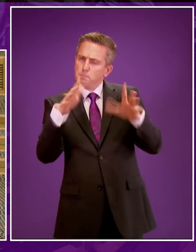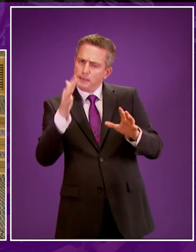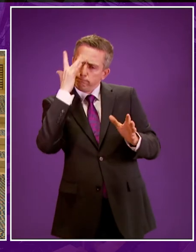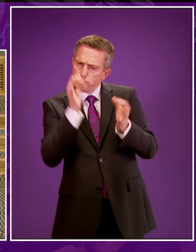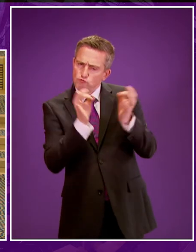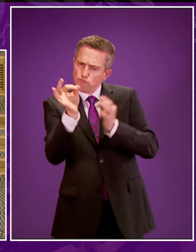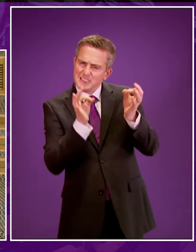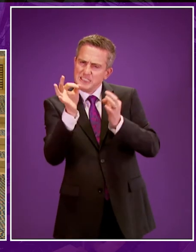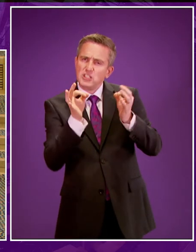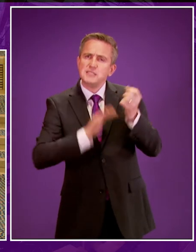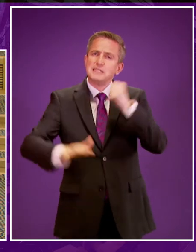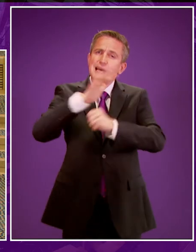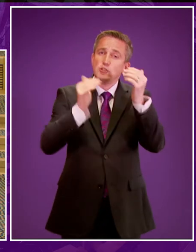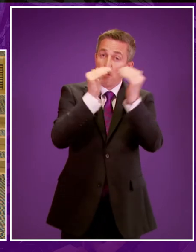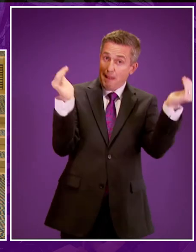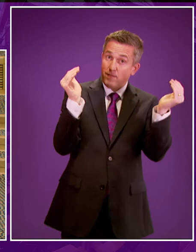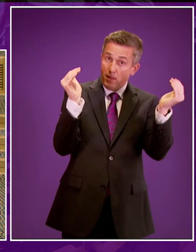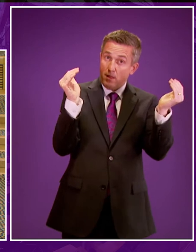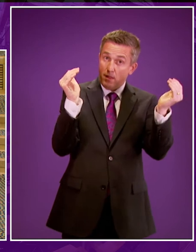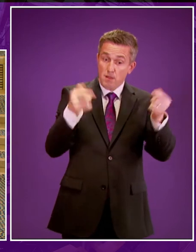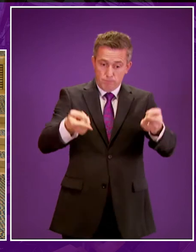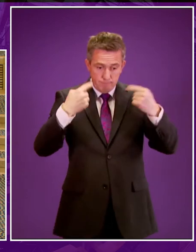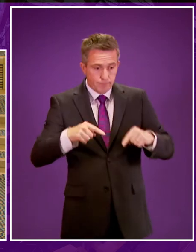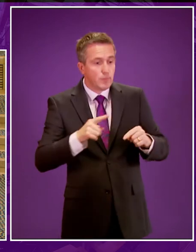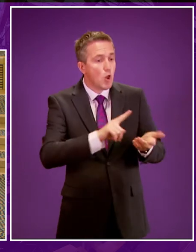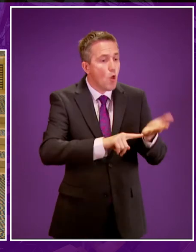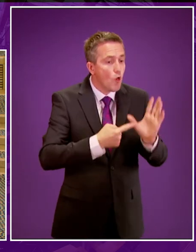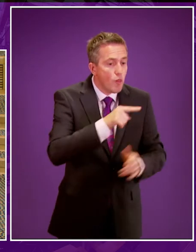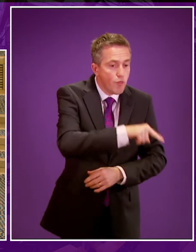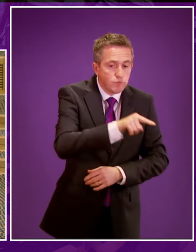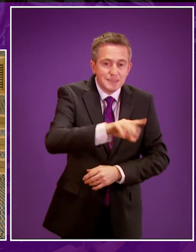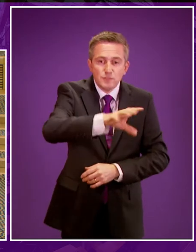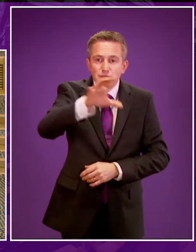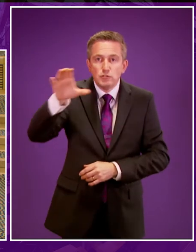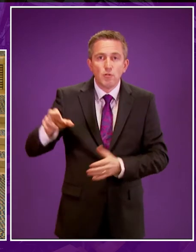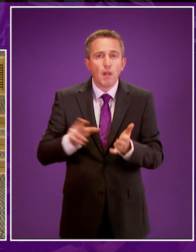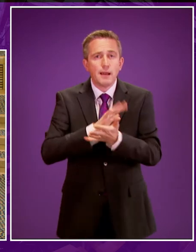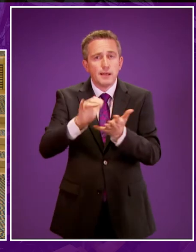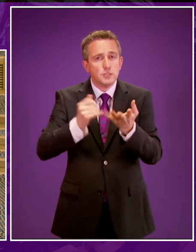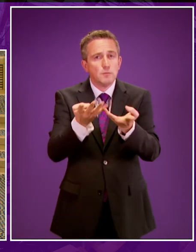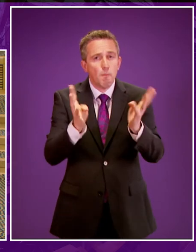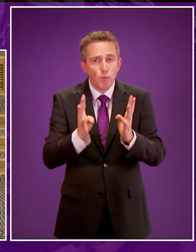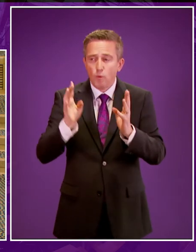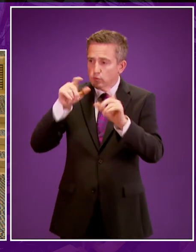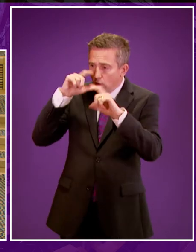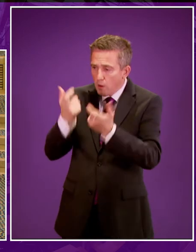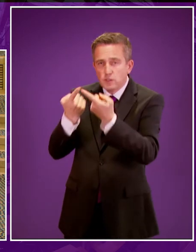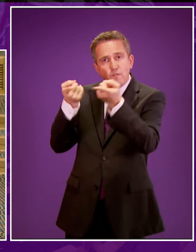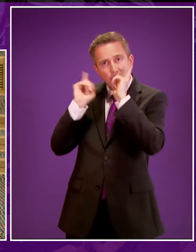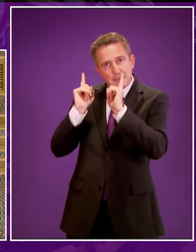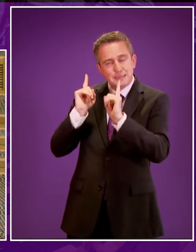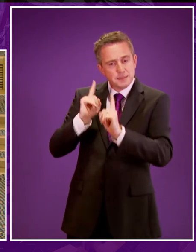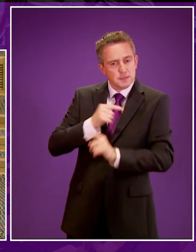national level. Other public bodies, including local authorities, regional NHS boards, colleges and